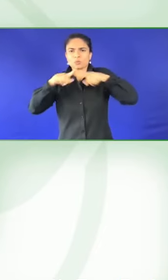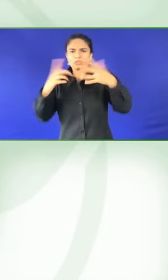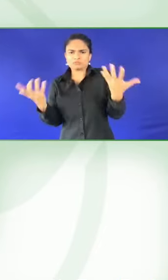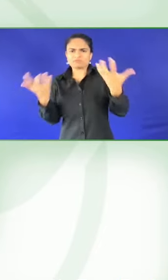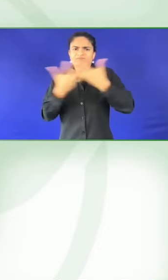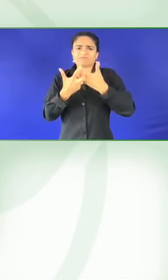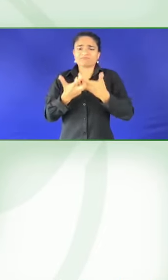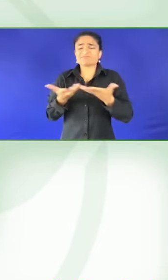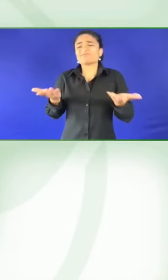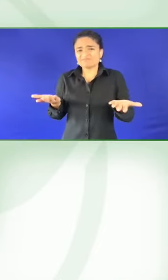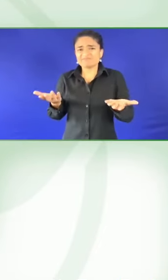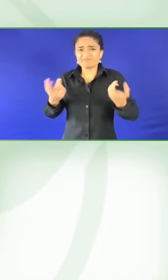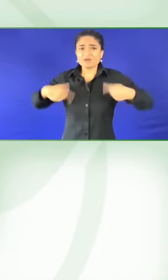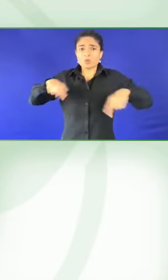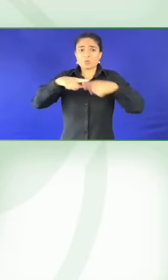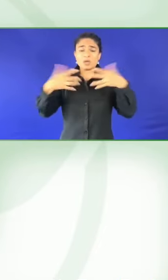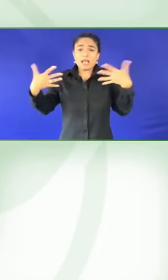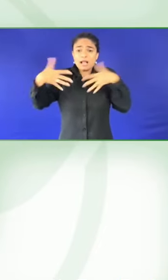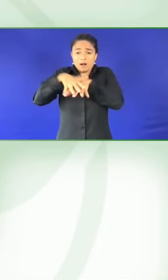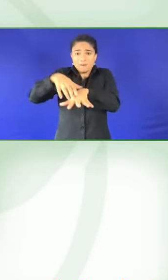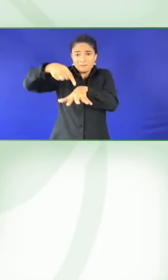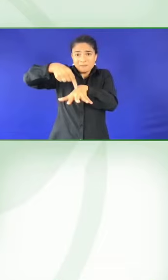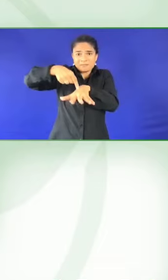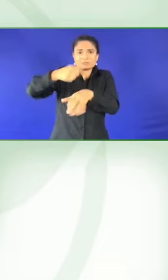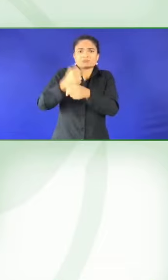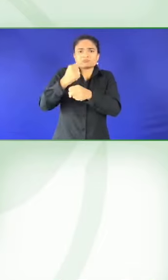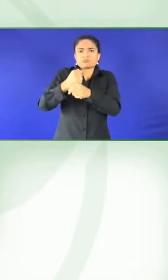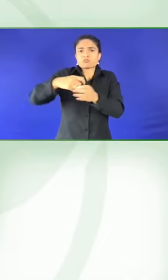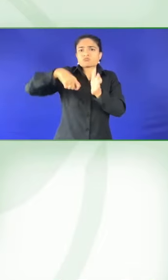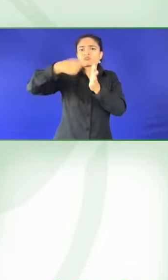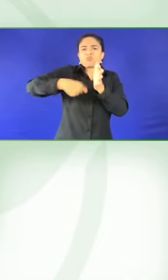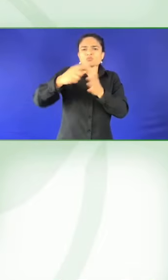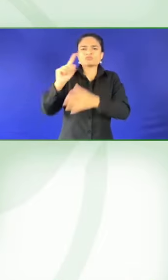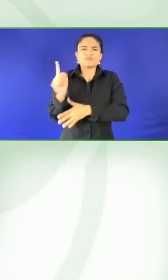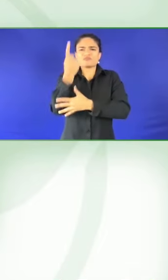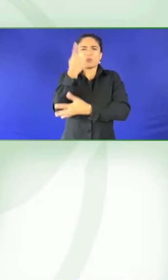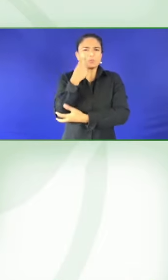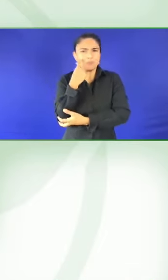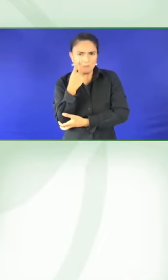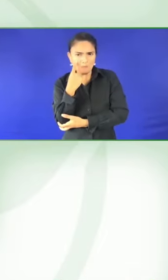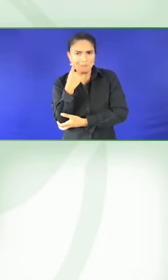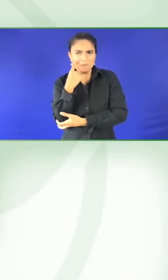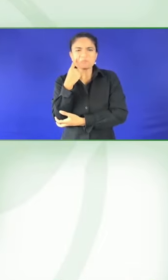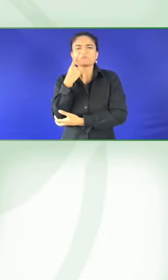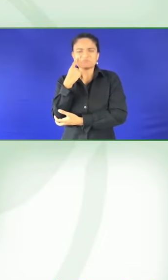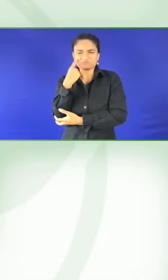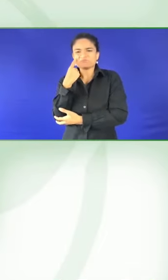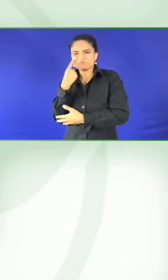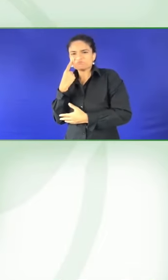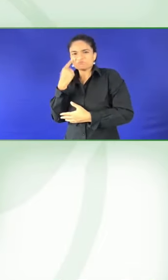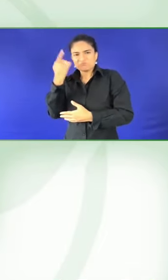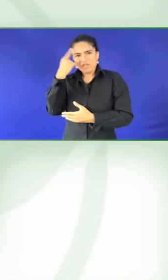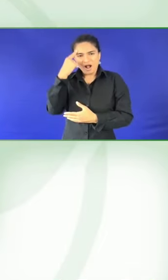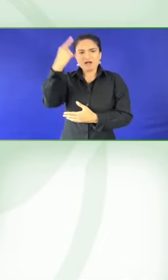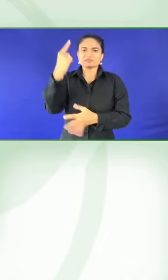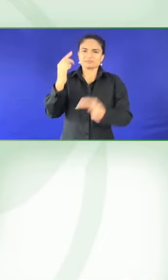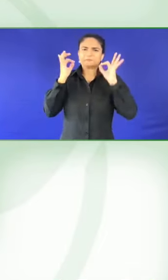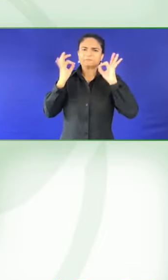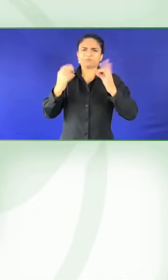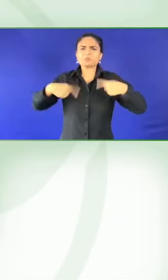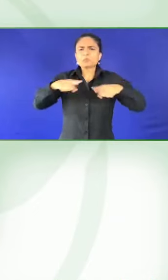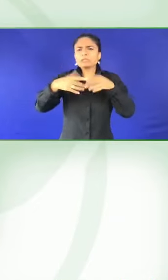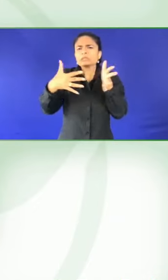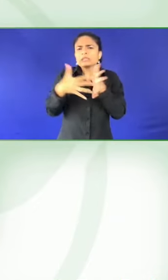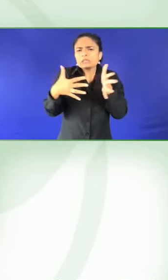schools to gather more of their feedback on how did, what the deaf people's perceptions about the stories, was the